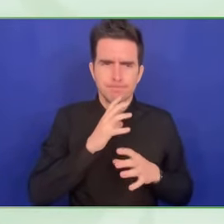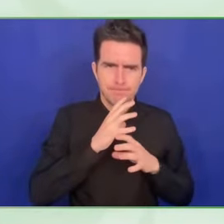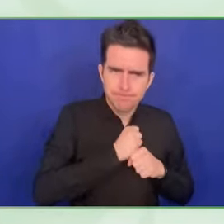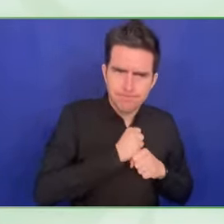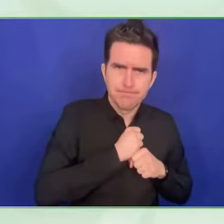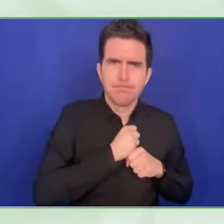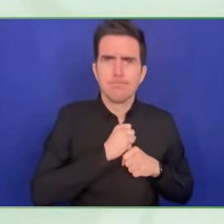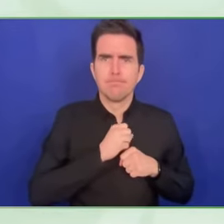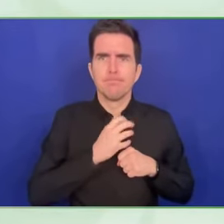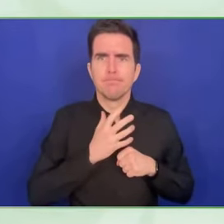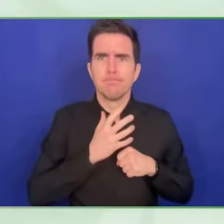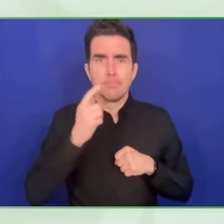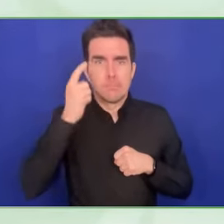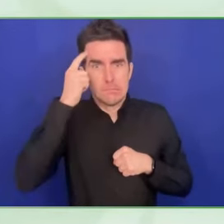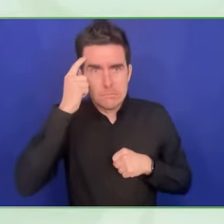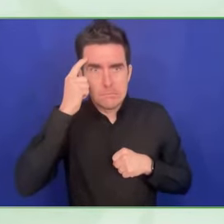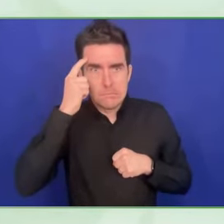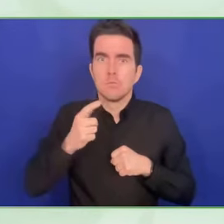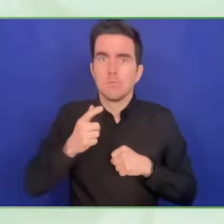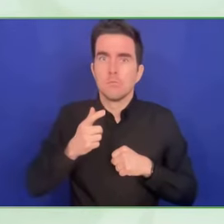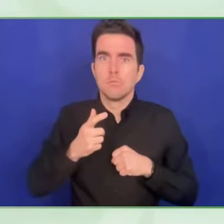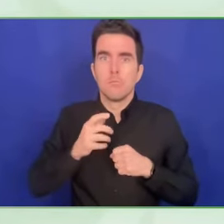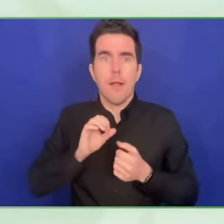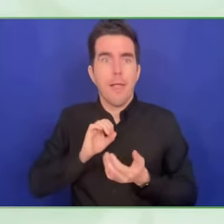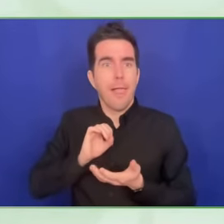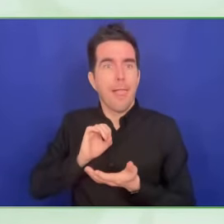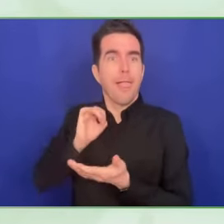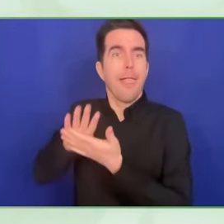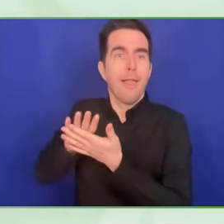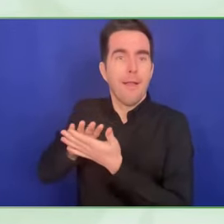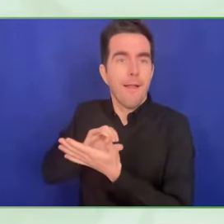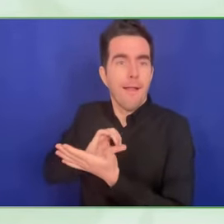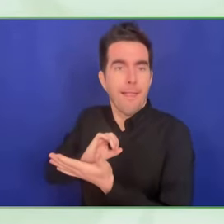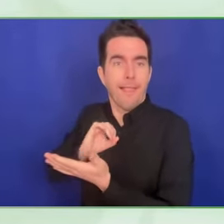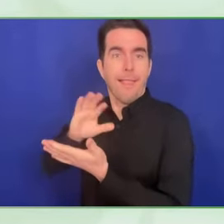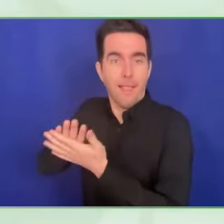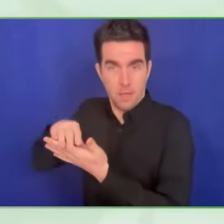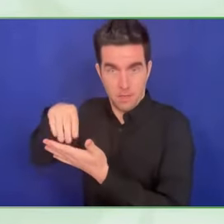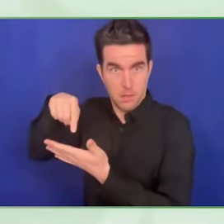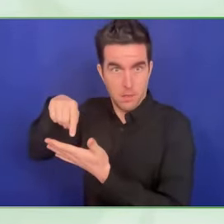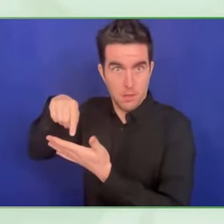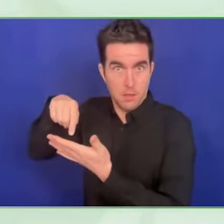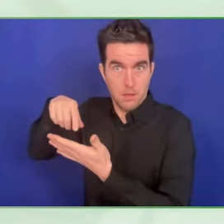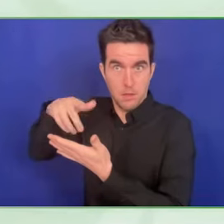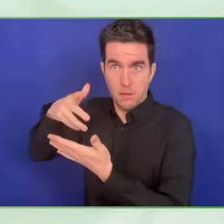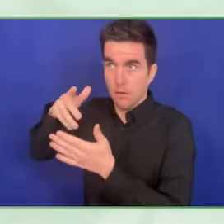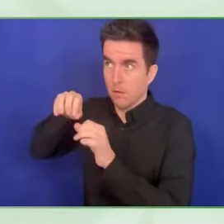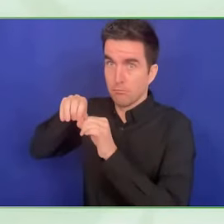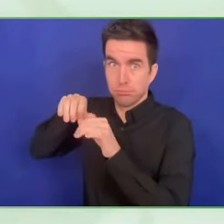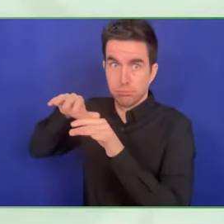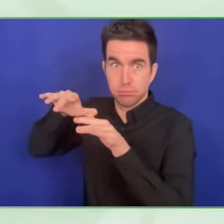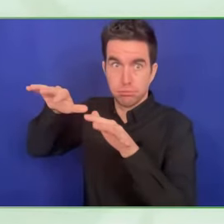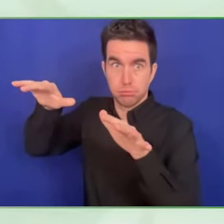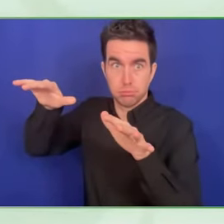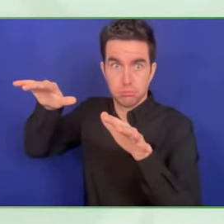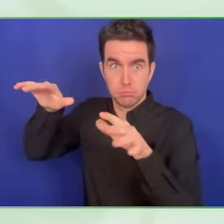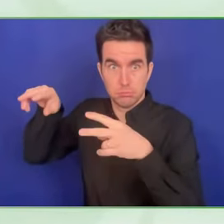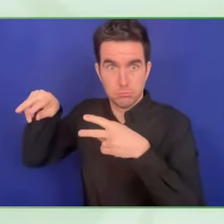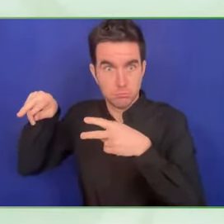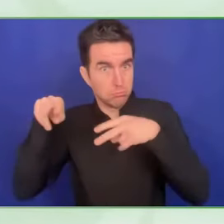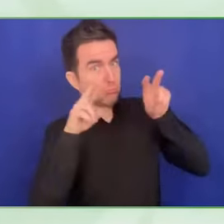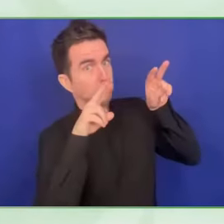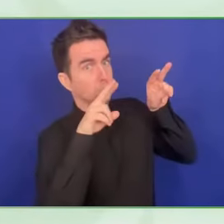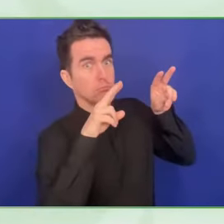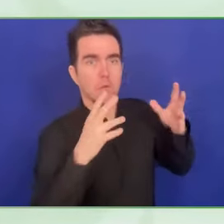disabilities and whether these deploying cyber security measures to protect us all, whether the